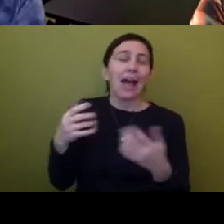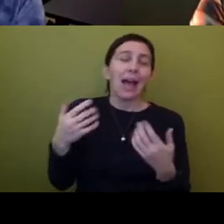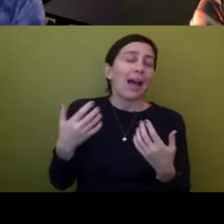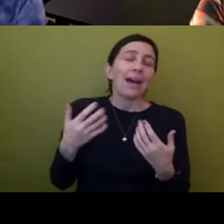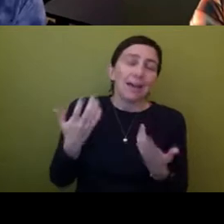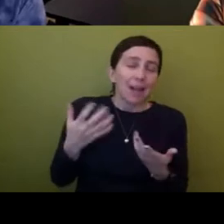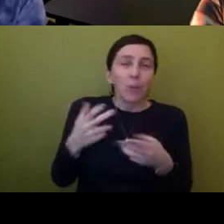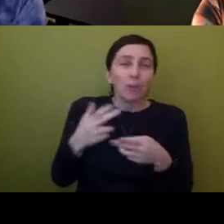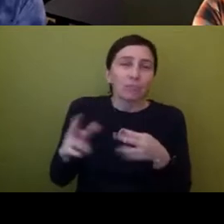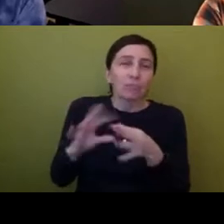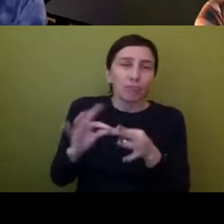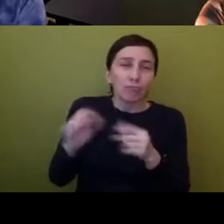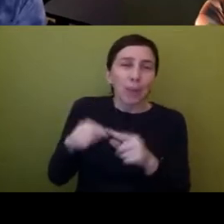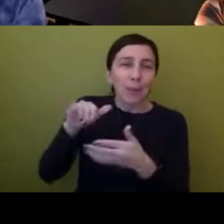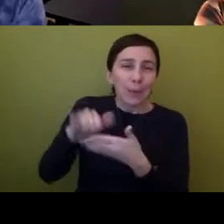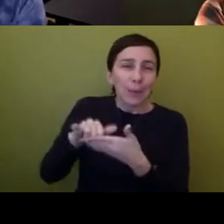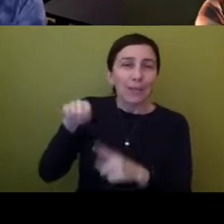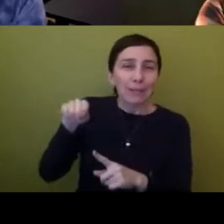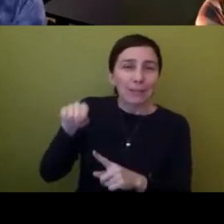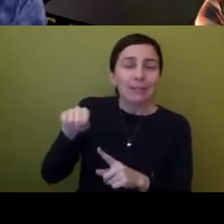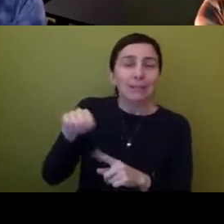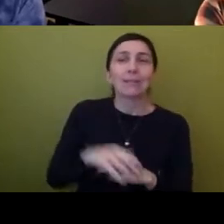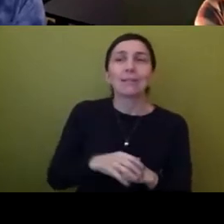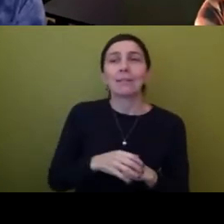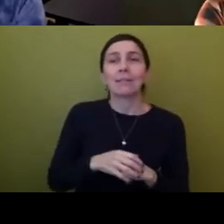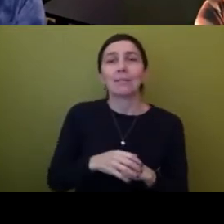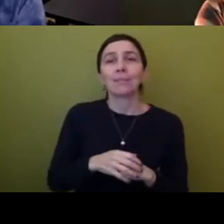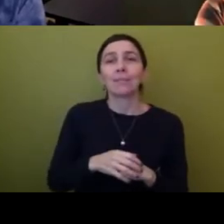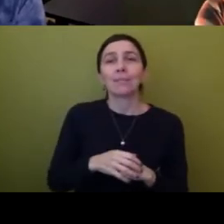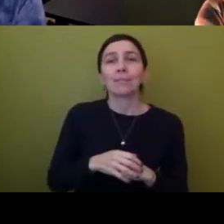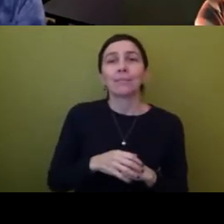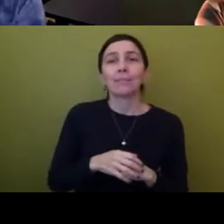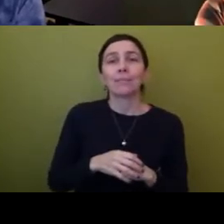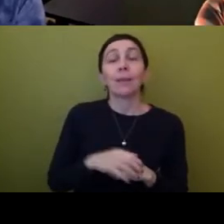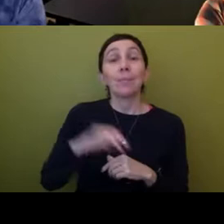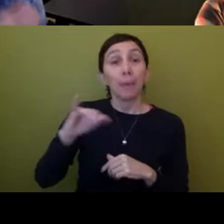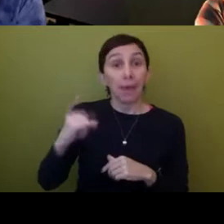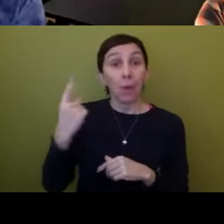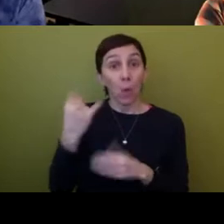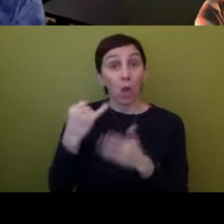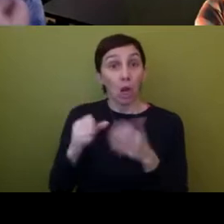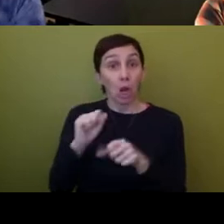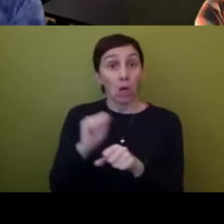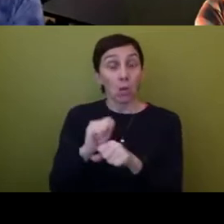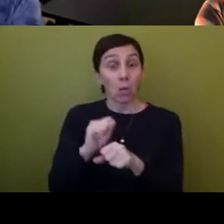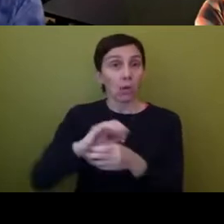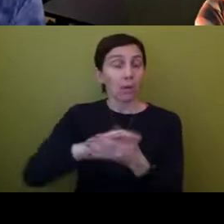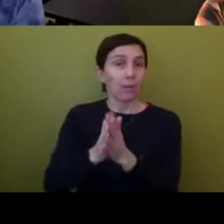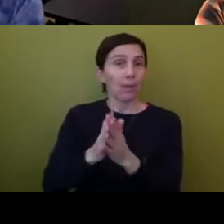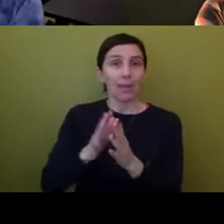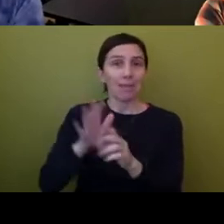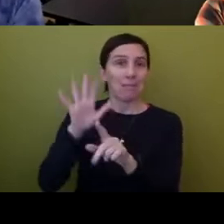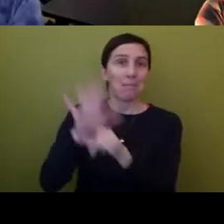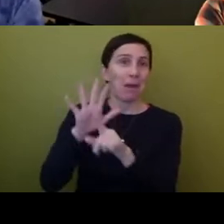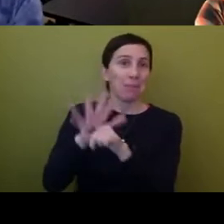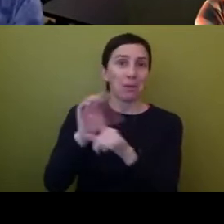it's, um, because it's, um, it's, um, taken off so much. It's sort of had all these epic adventures. And